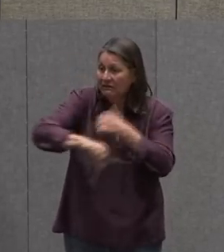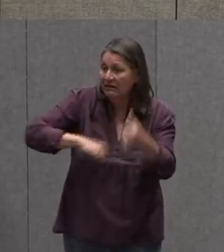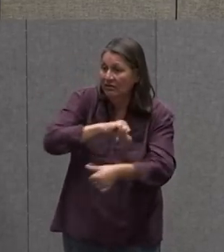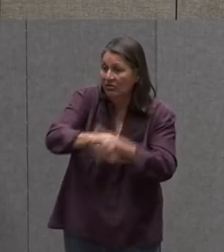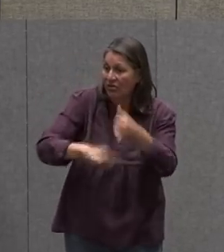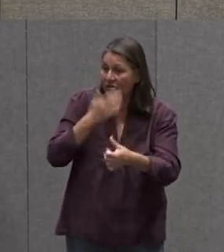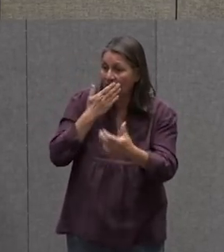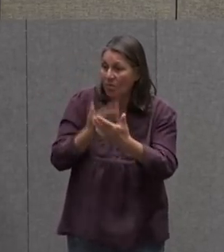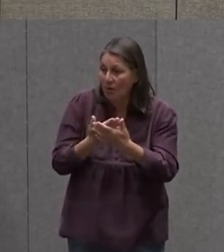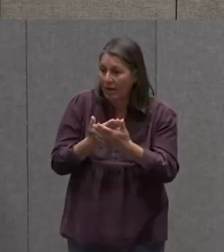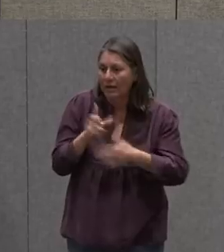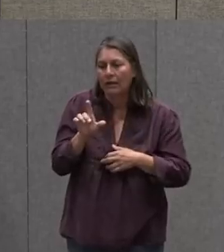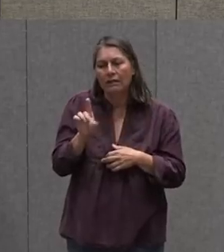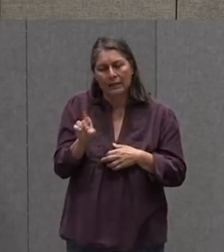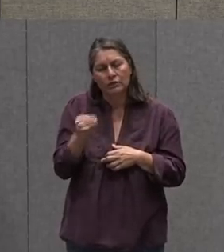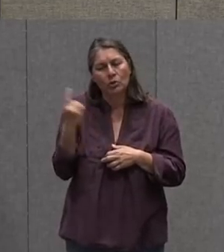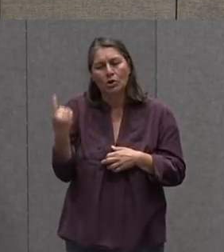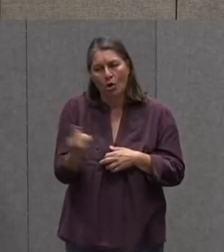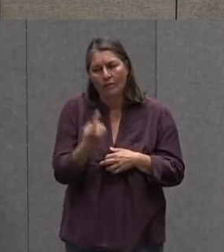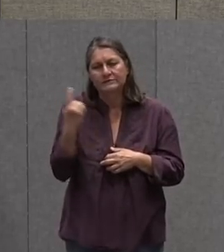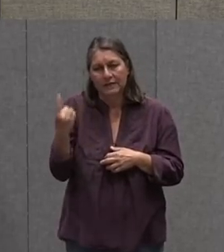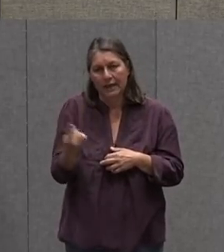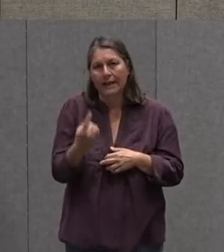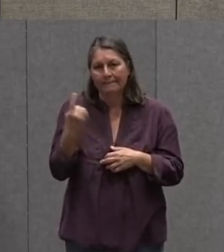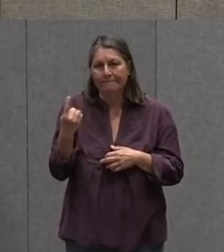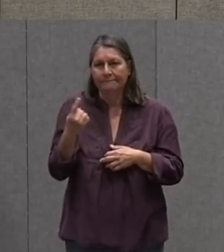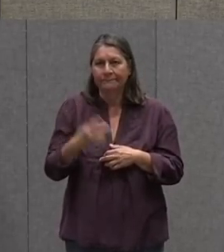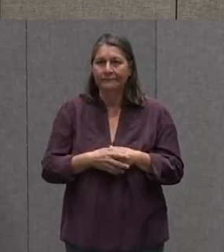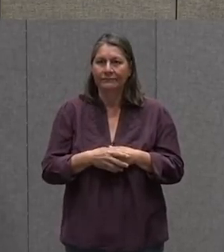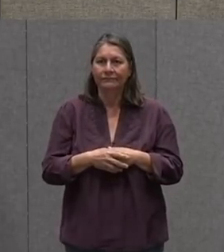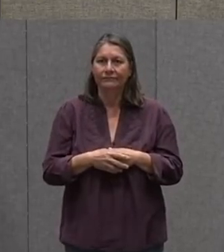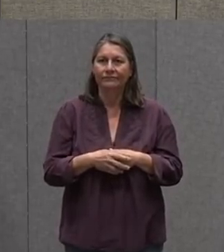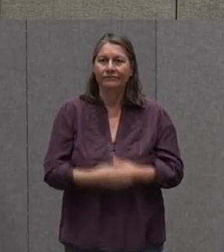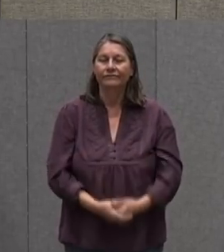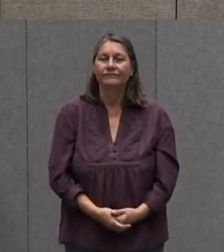They're The Ones That Do It All The Time Let's Check It